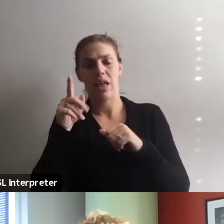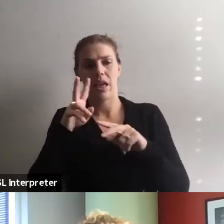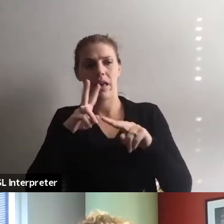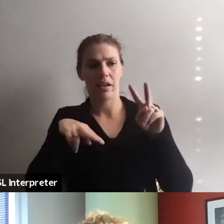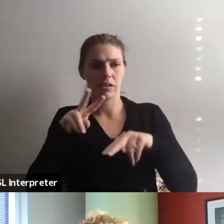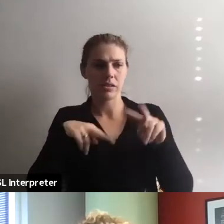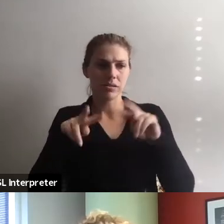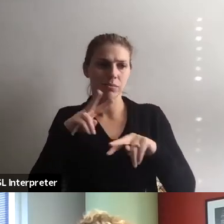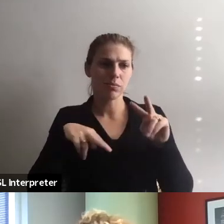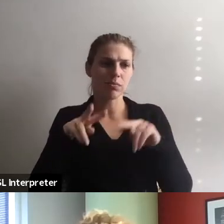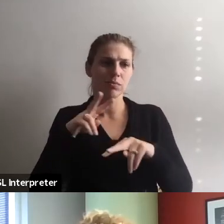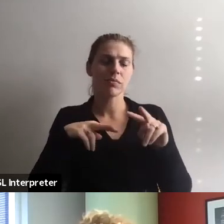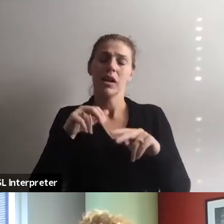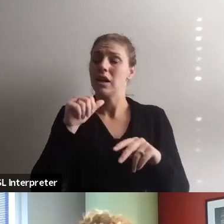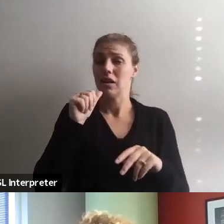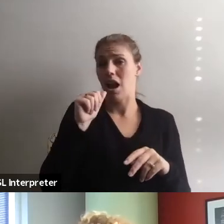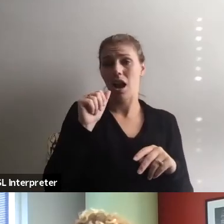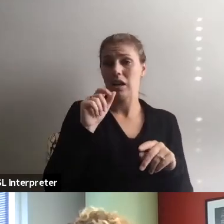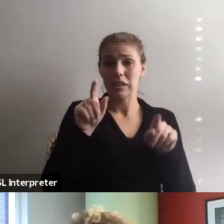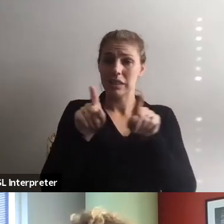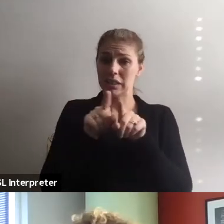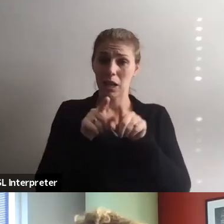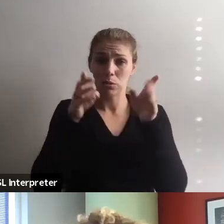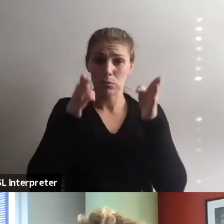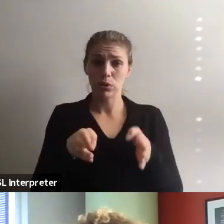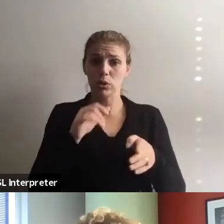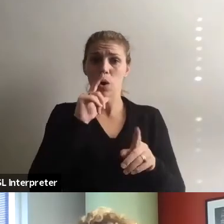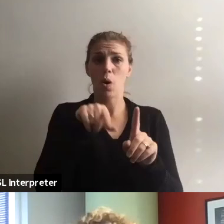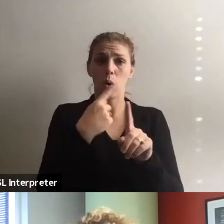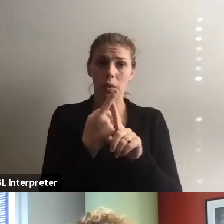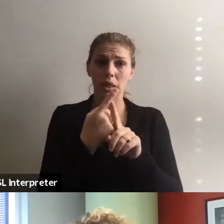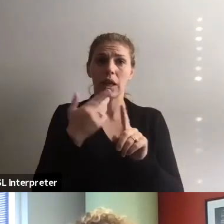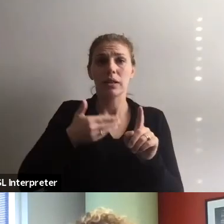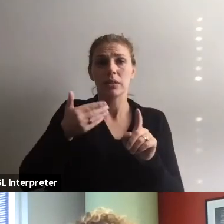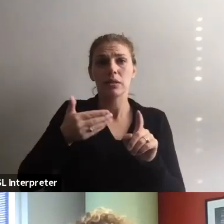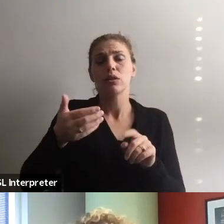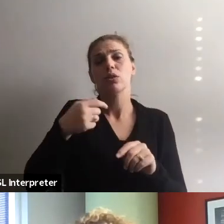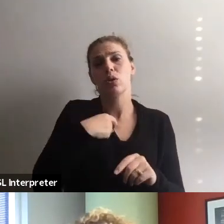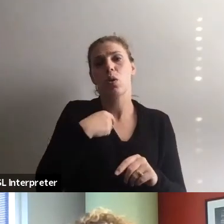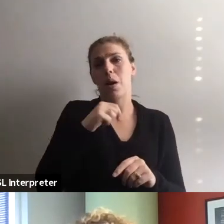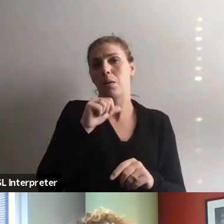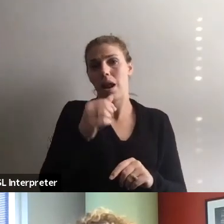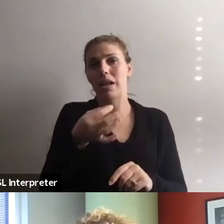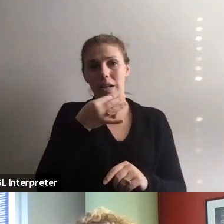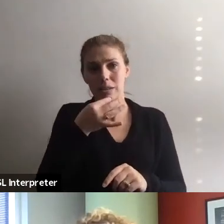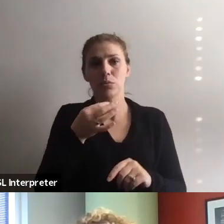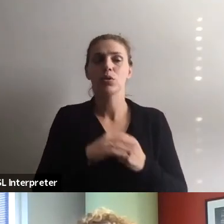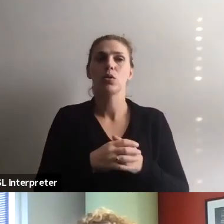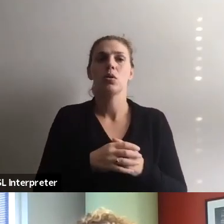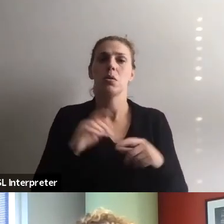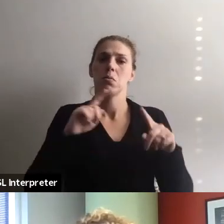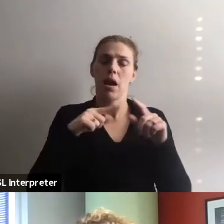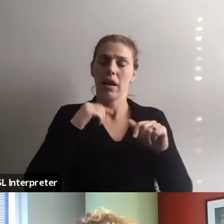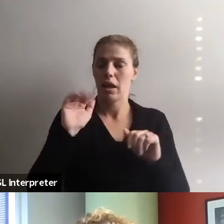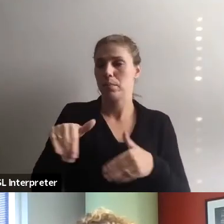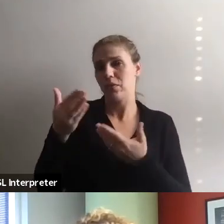not just going to the same person all the time. so I'm not an expert, but actually, I can provide